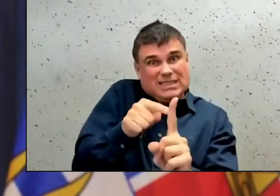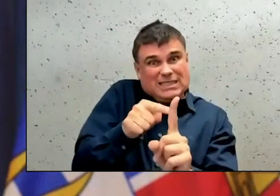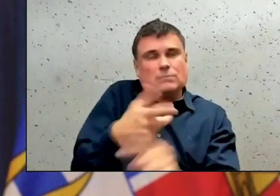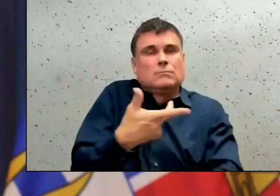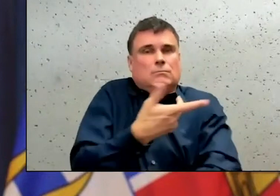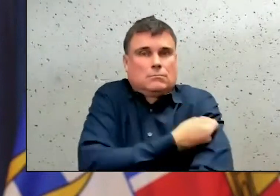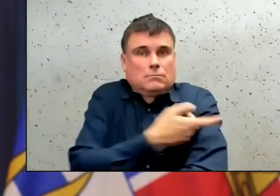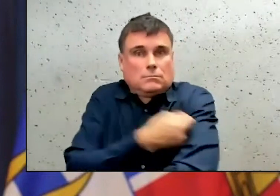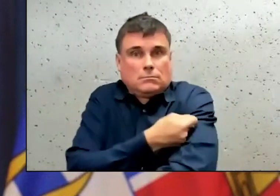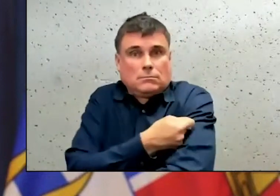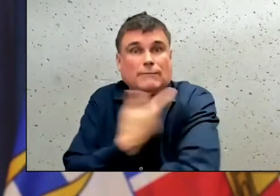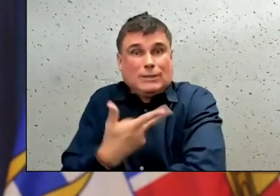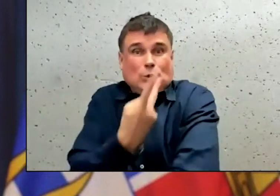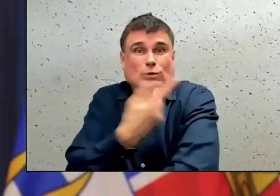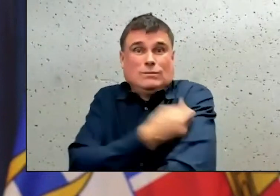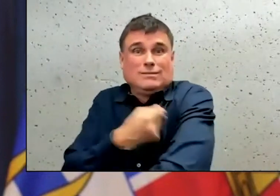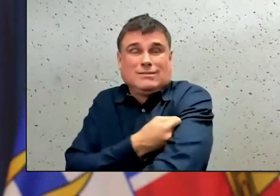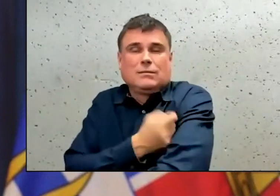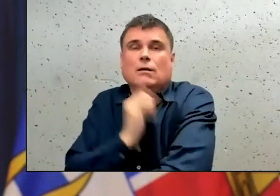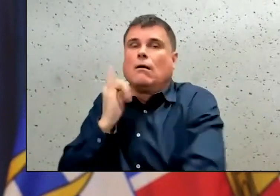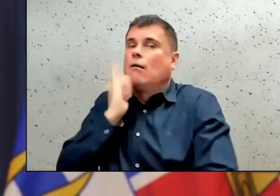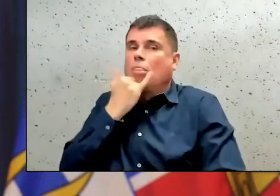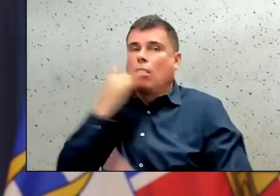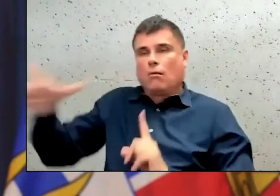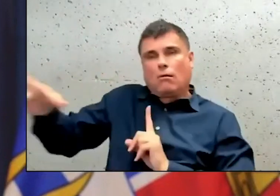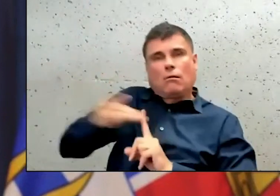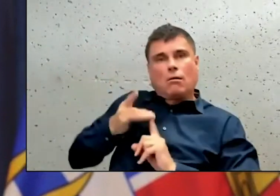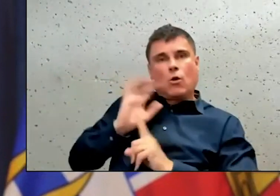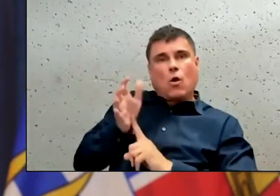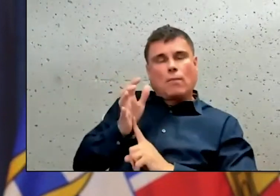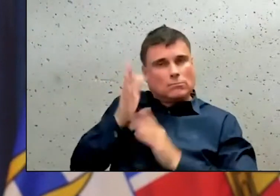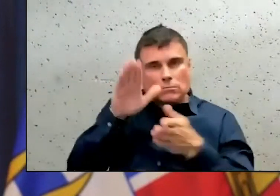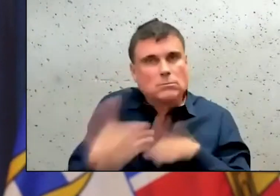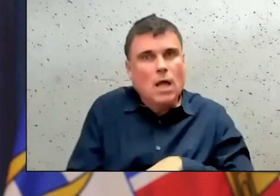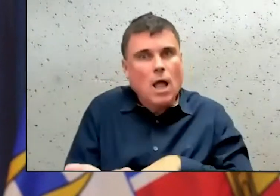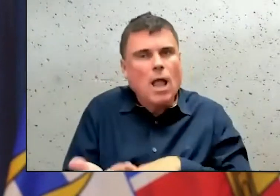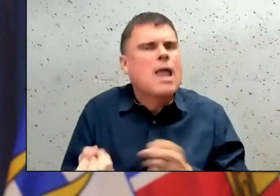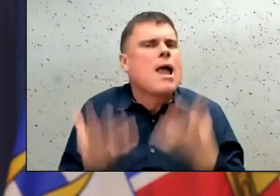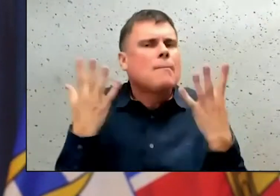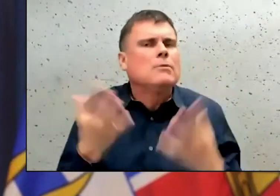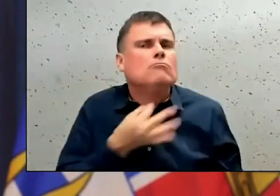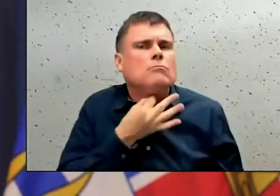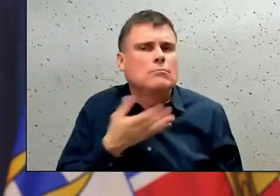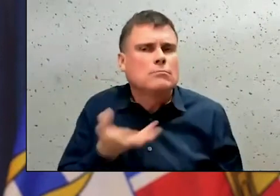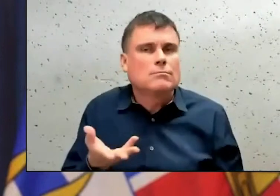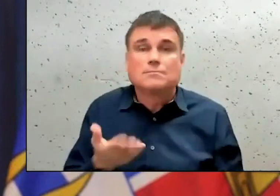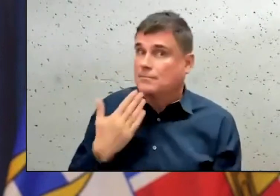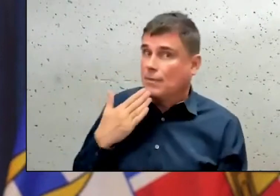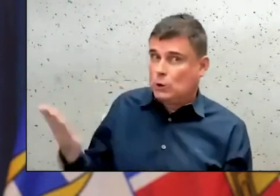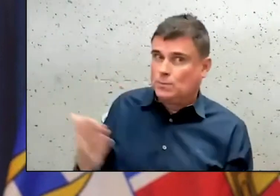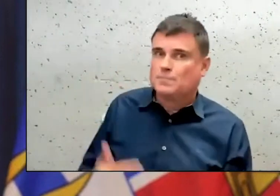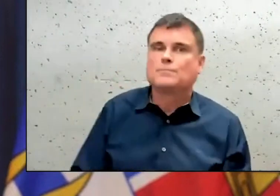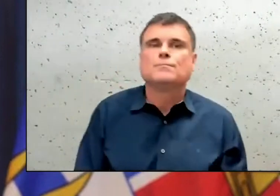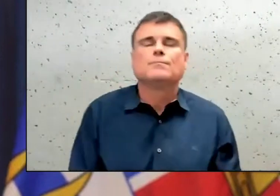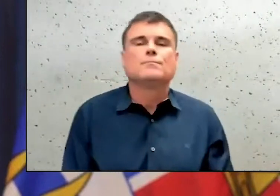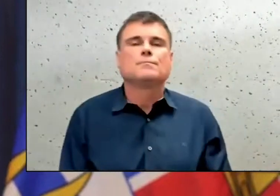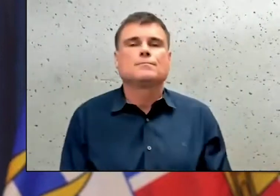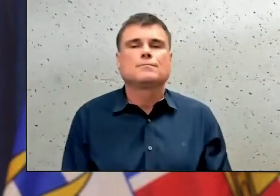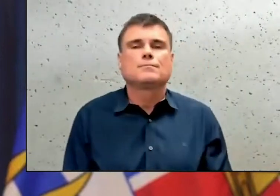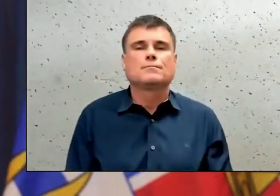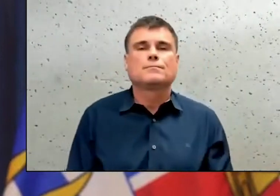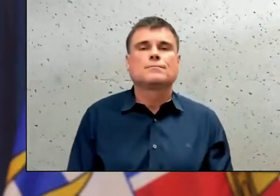get. And do we know of the death numbers, how many of those people are fully immunized? Thank you. So I can start with the last one.